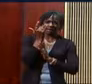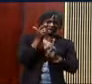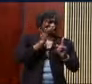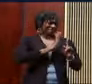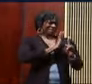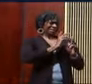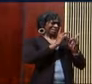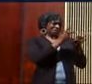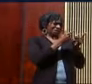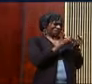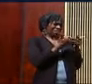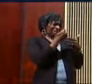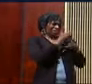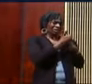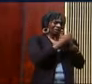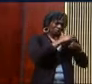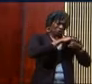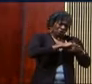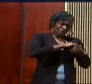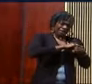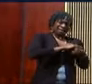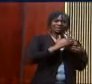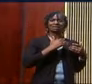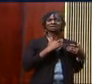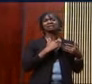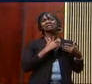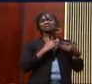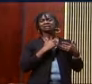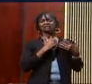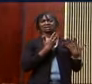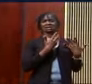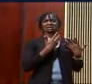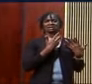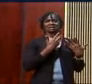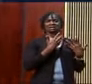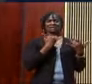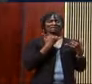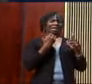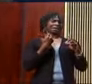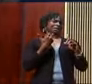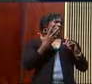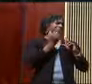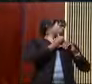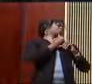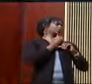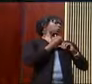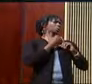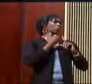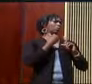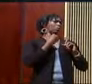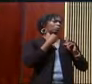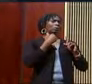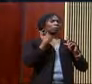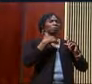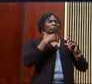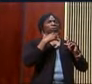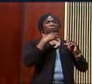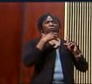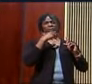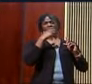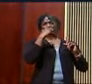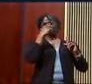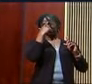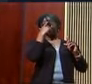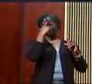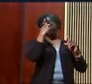position that brings with it pressure. He is now hit. Here it is. By a punch, he didn't see